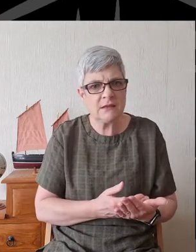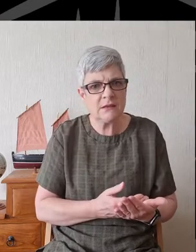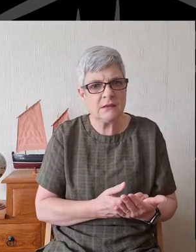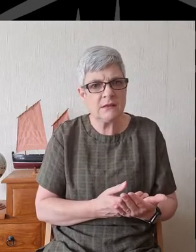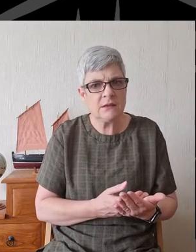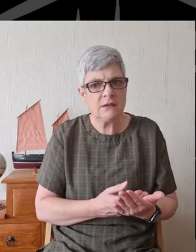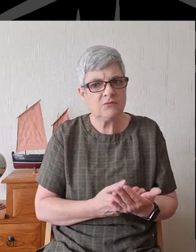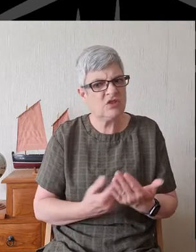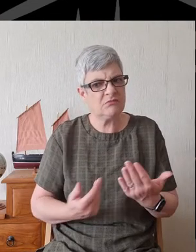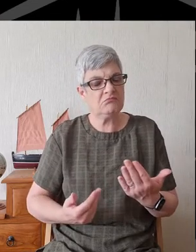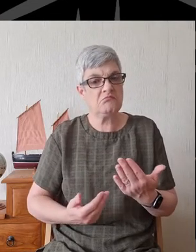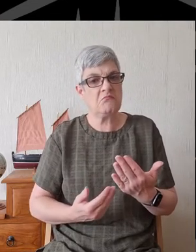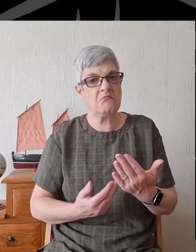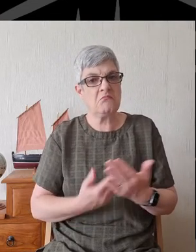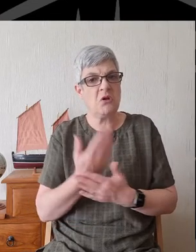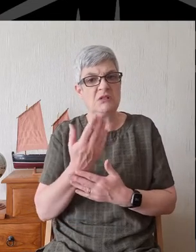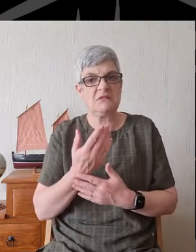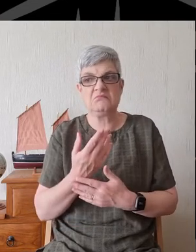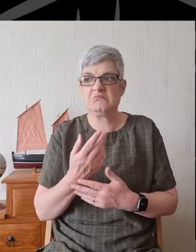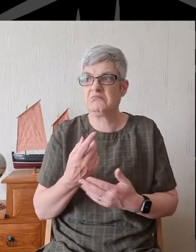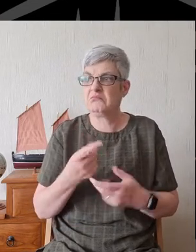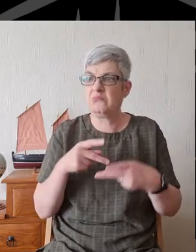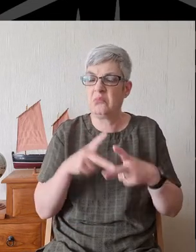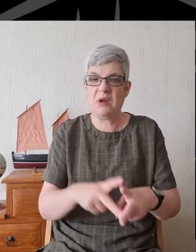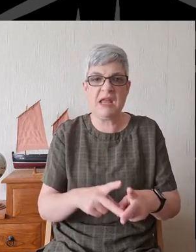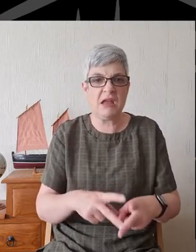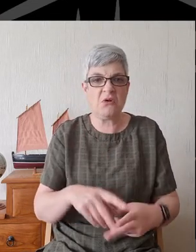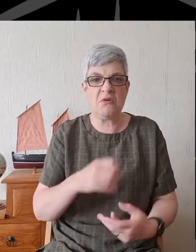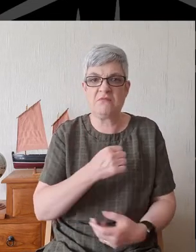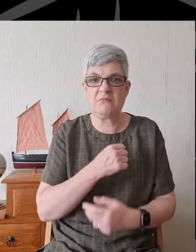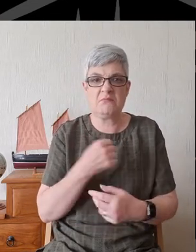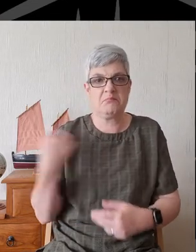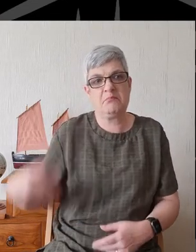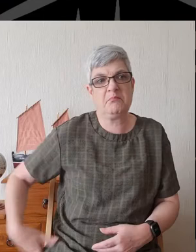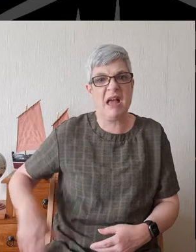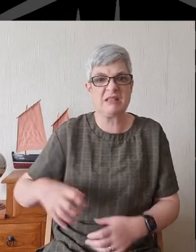a modern version of sticking their backsides into God's face.